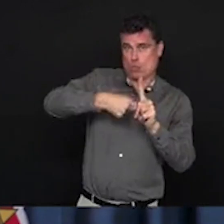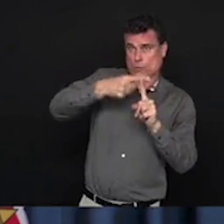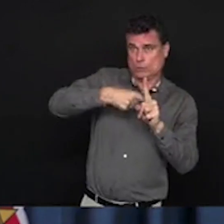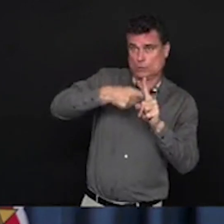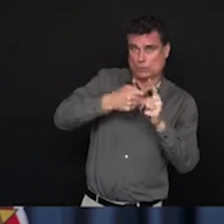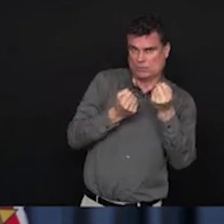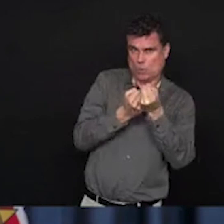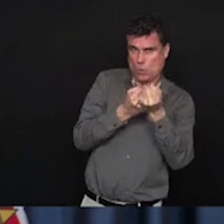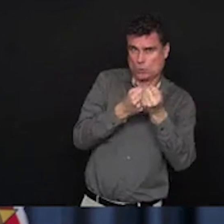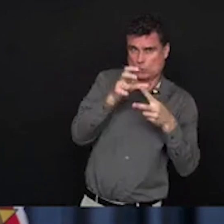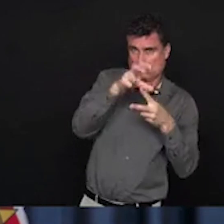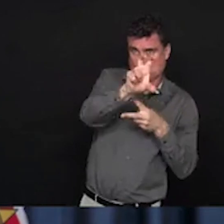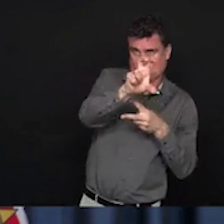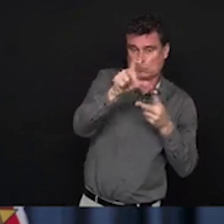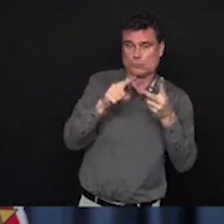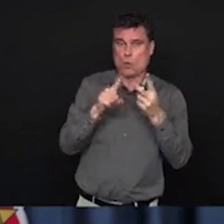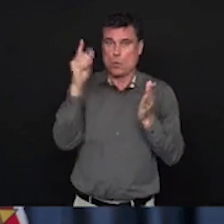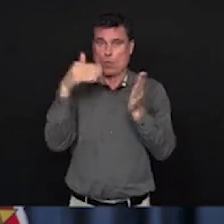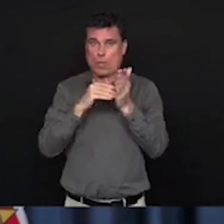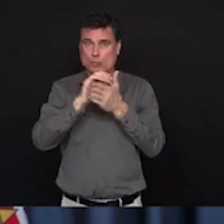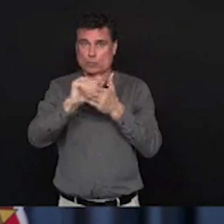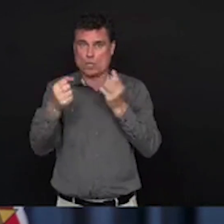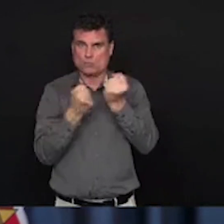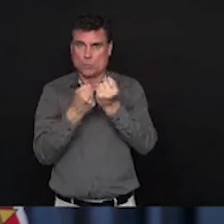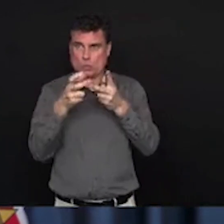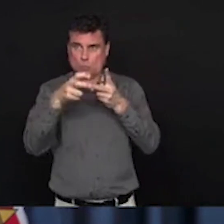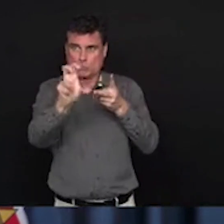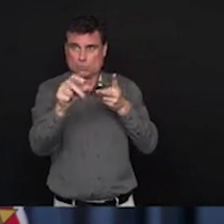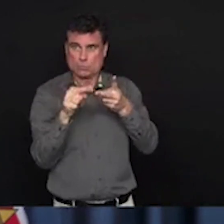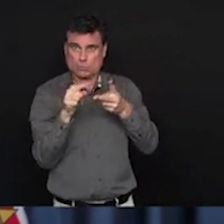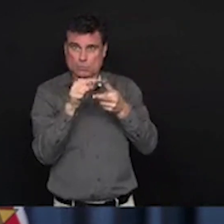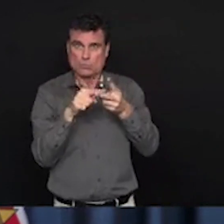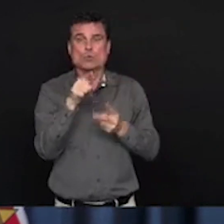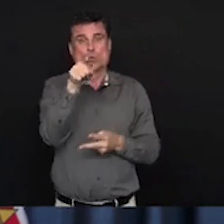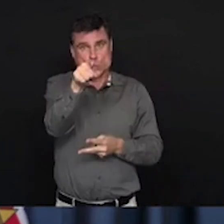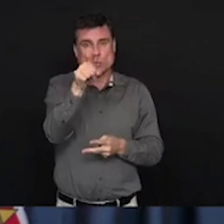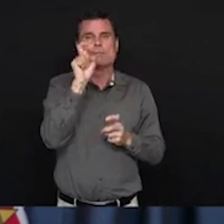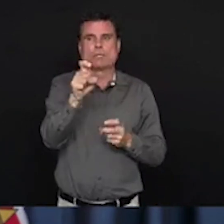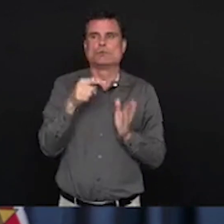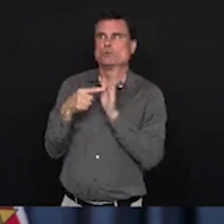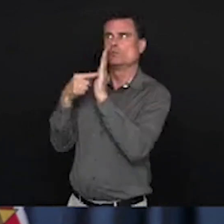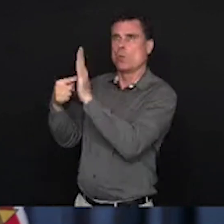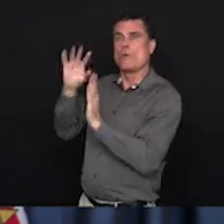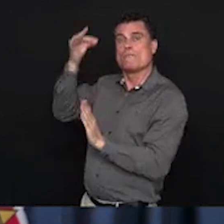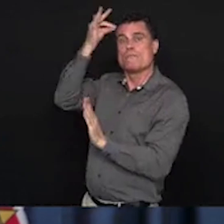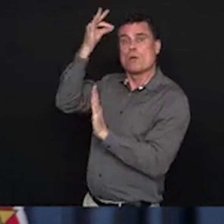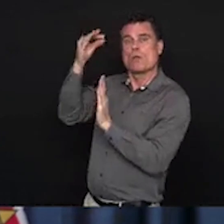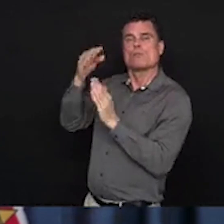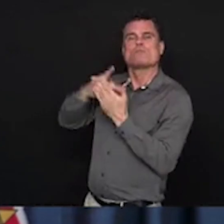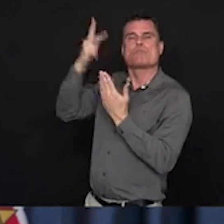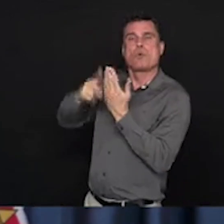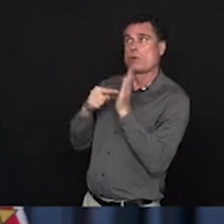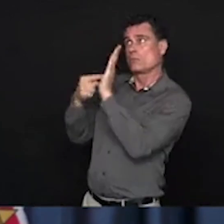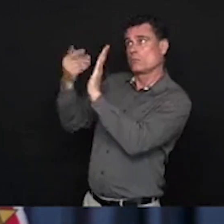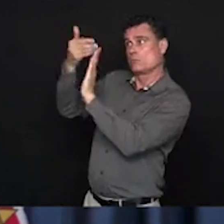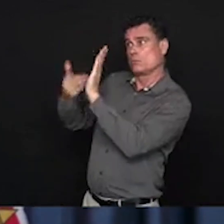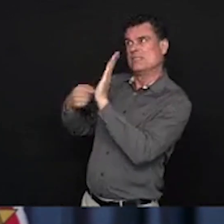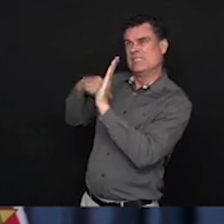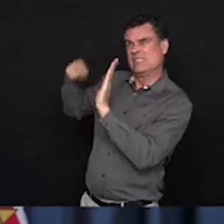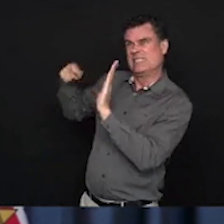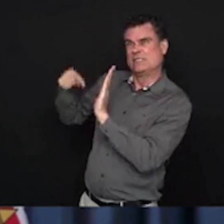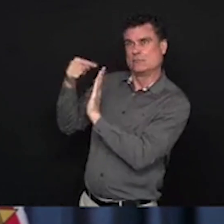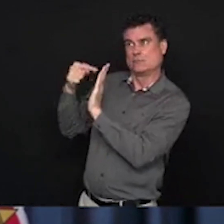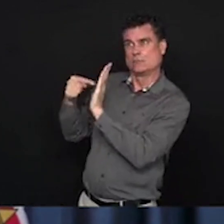to the federal program that you are able to apply through that process. Once you have that receipt or that